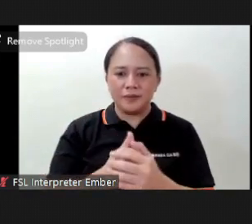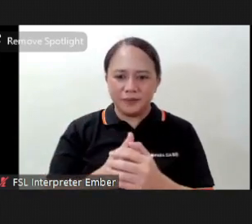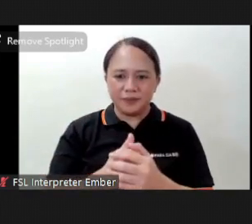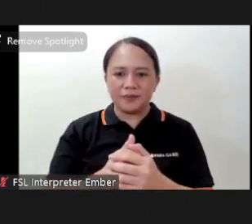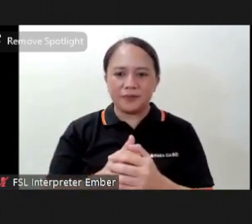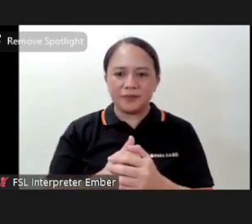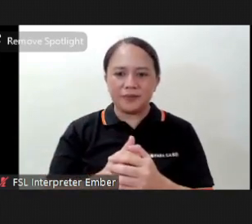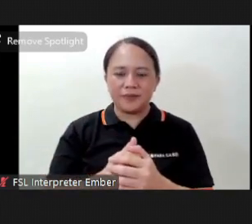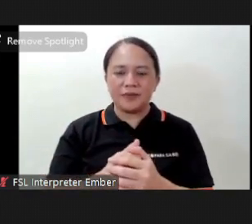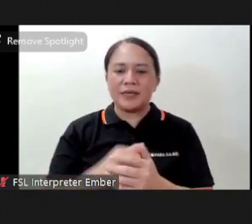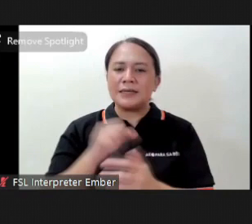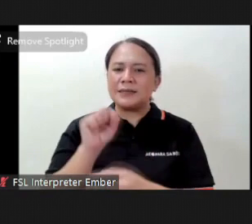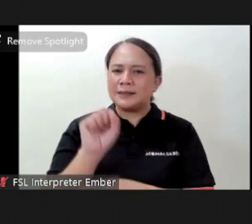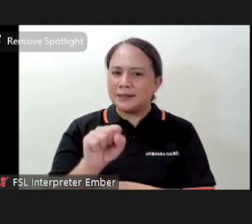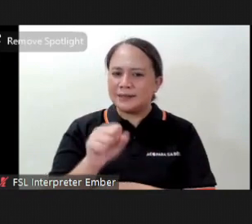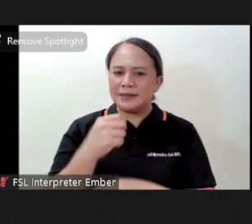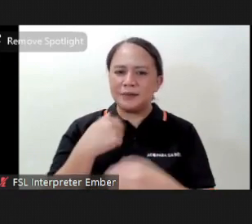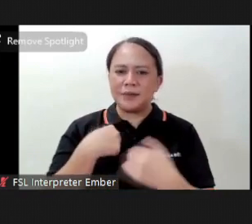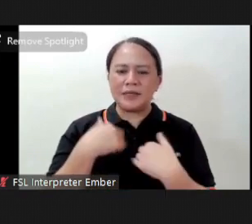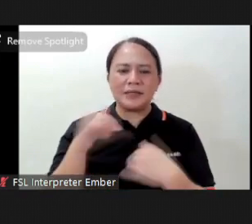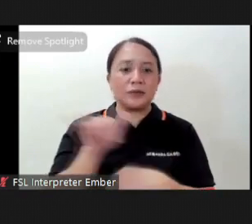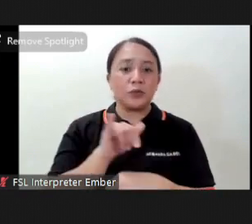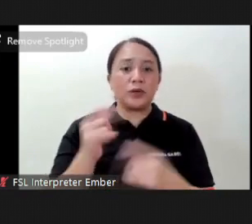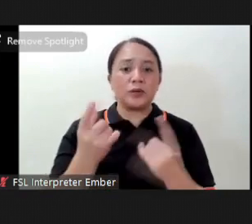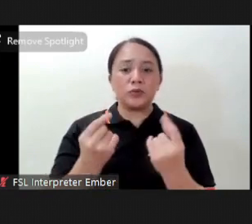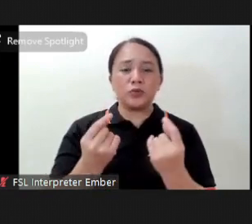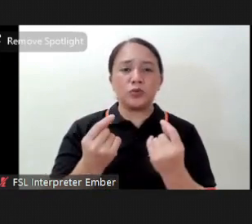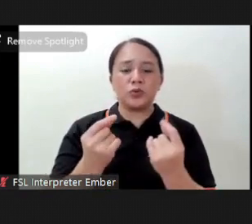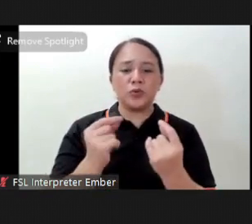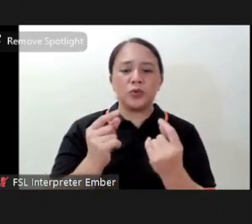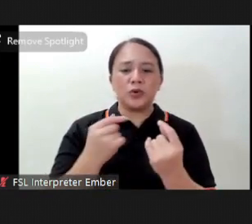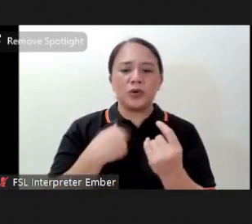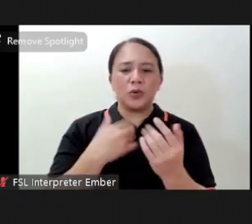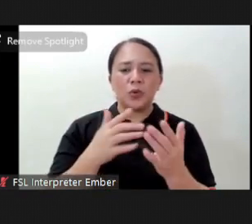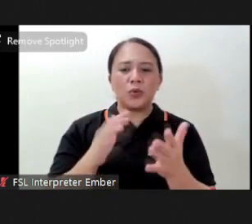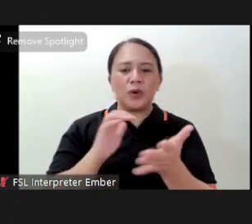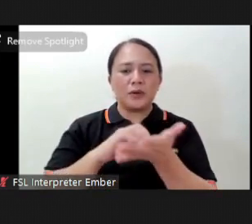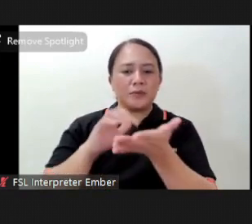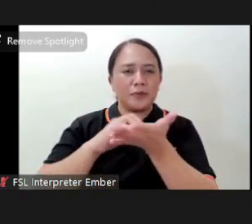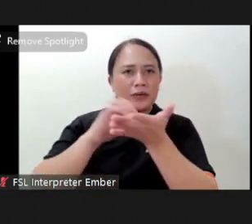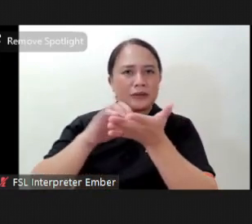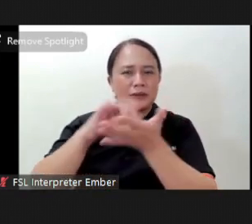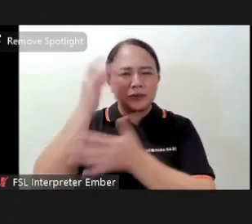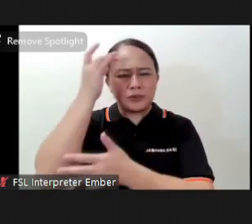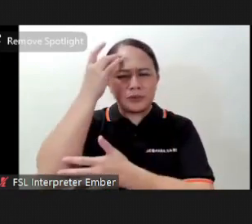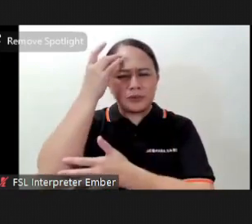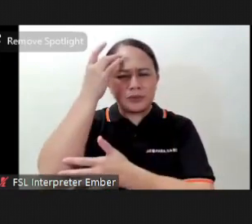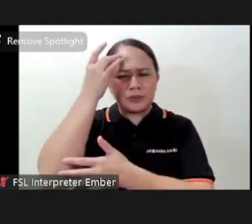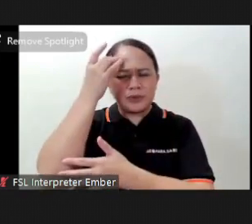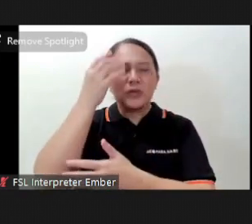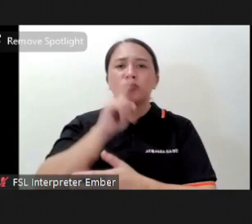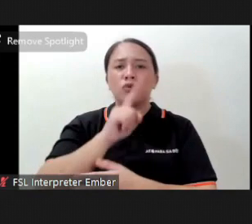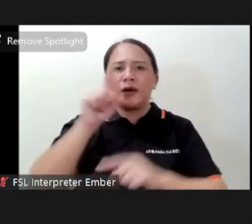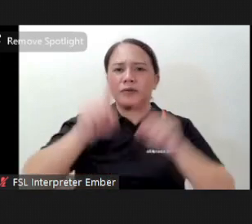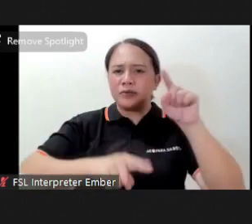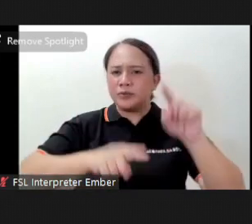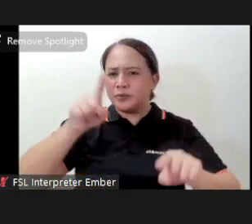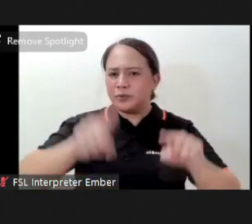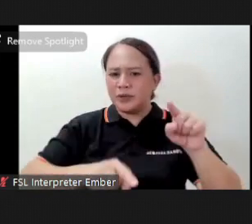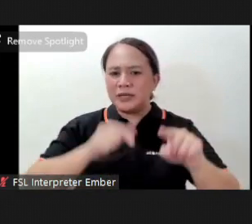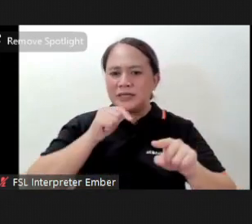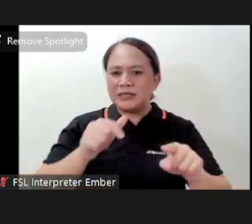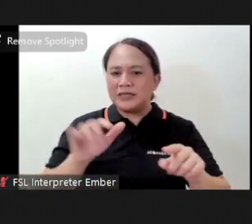although this is parang what I did was also practice in mindfulness parang it's a variation it's not the